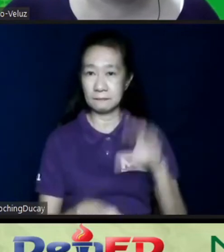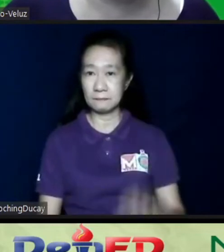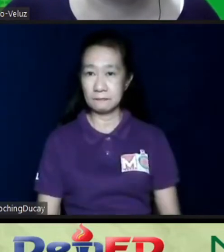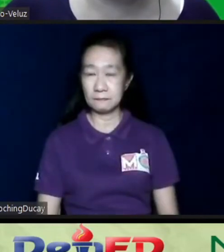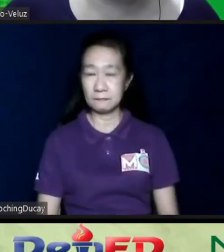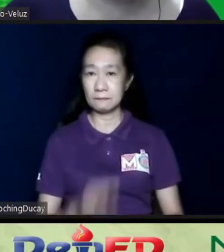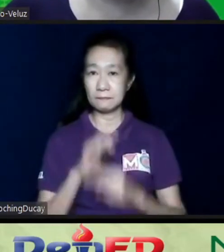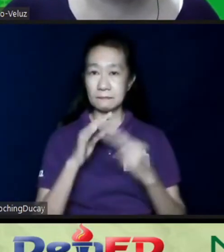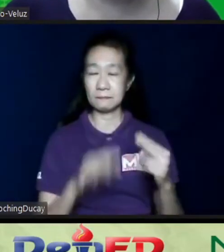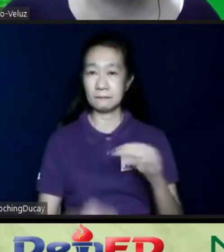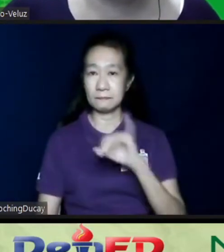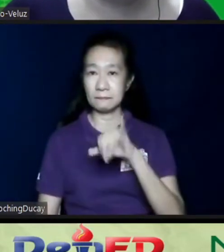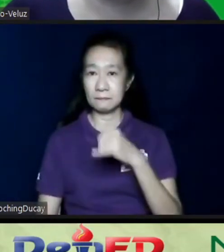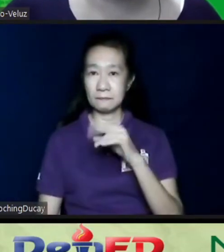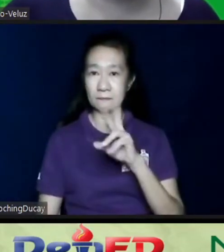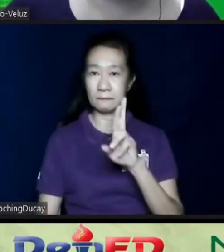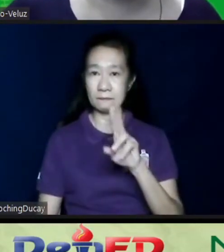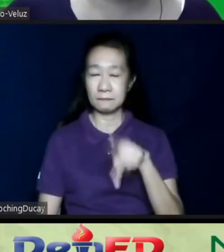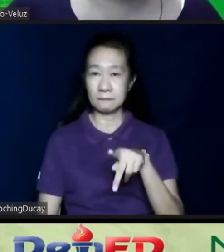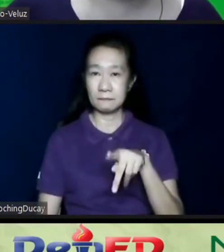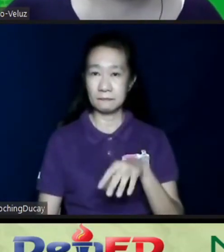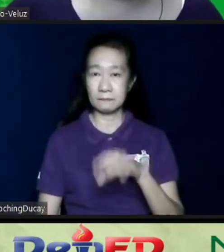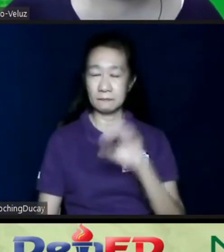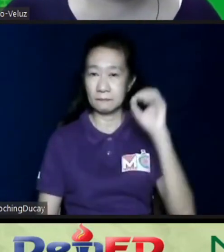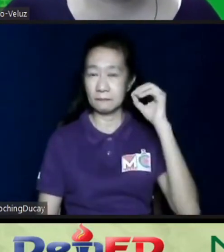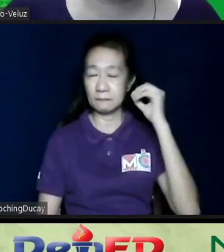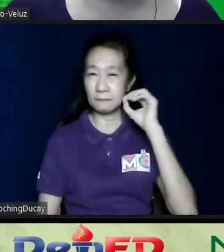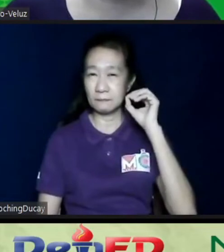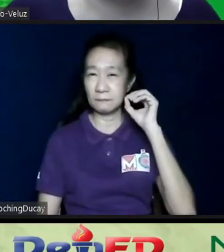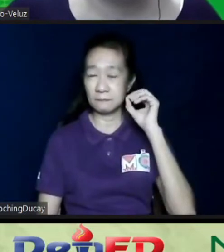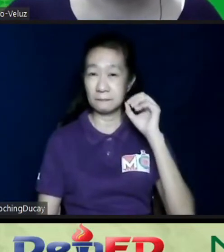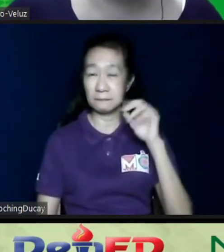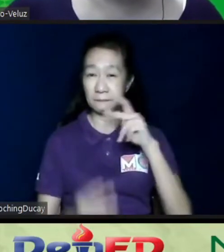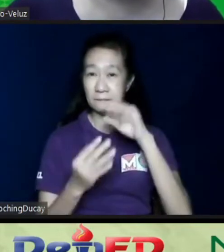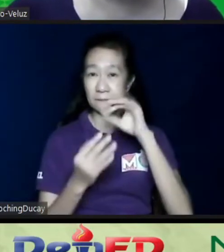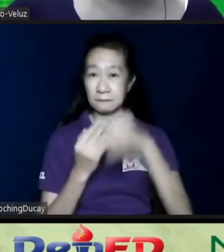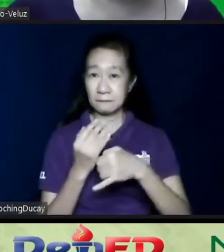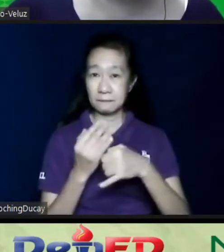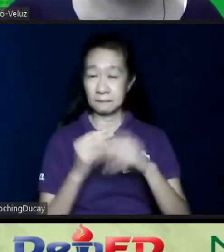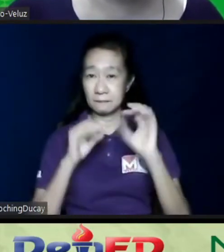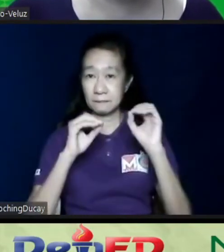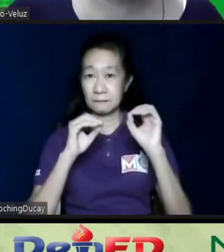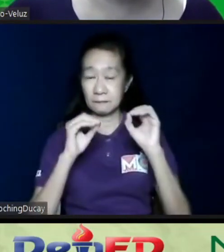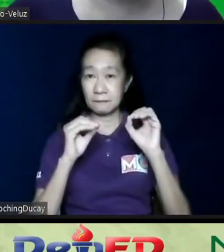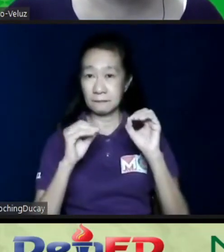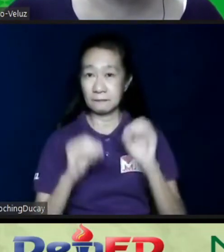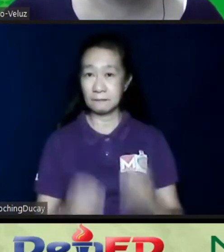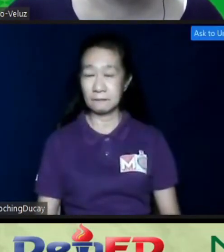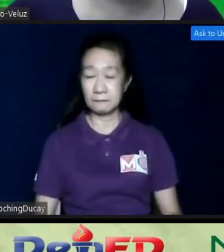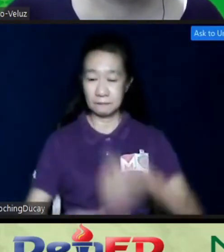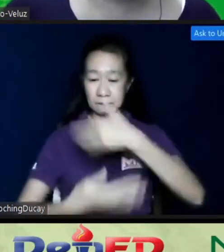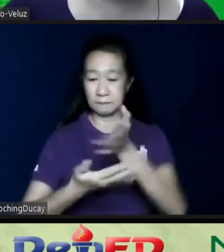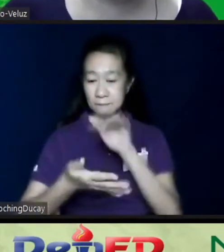curriculum called The Orange Project, wherein we actually taught some students